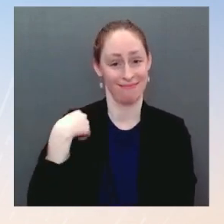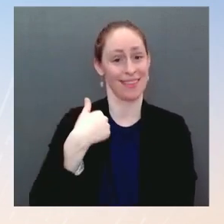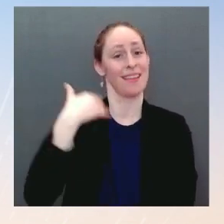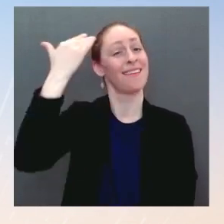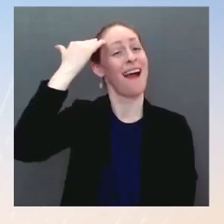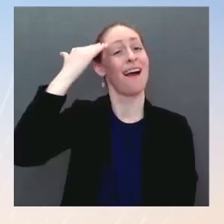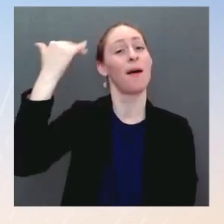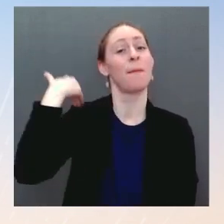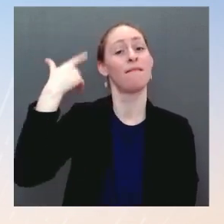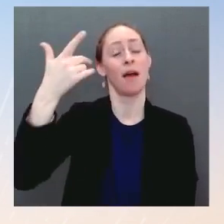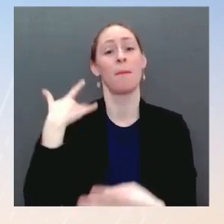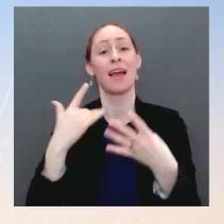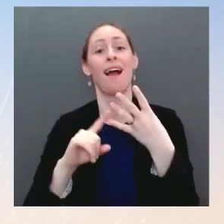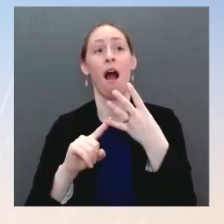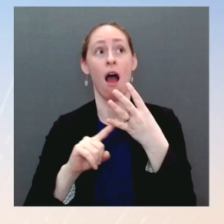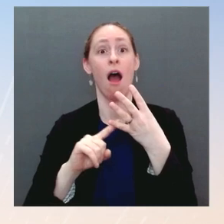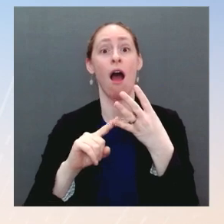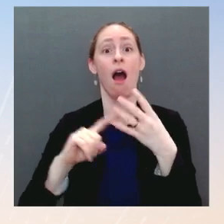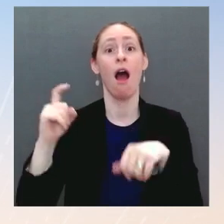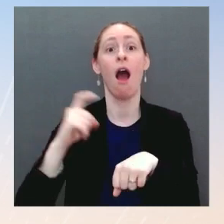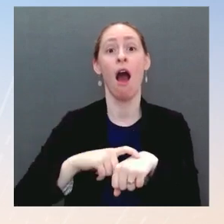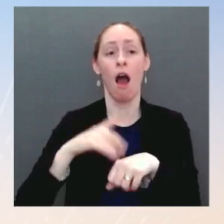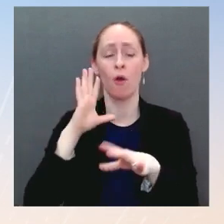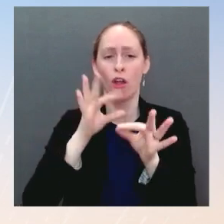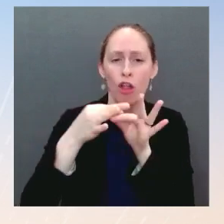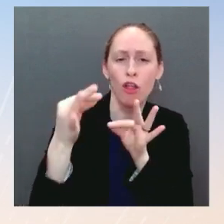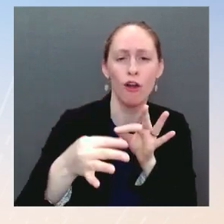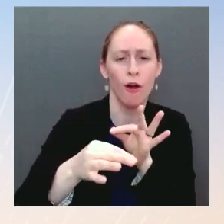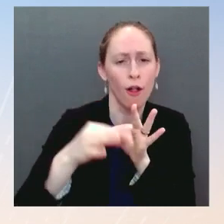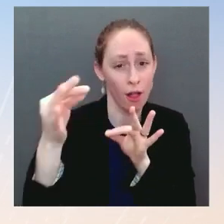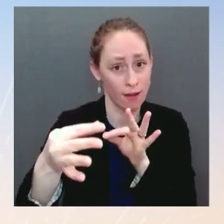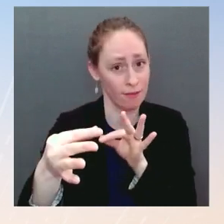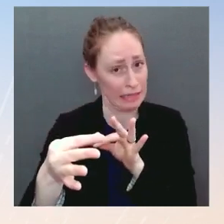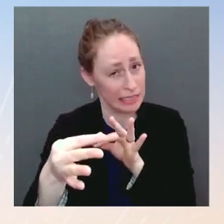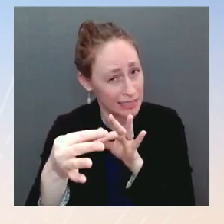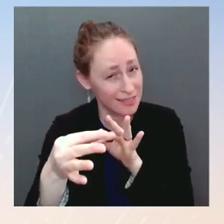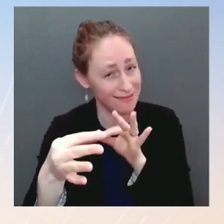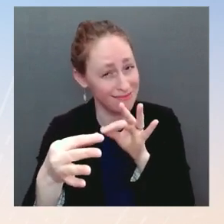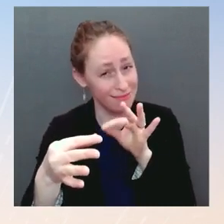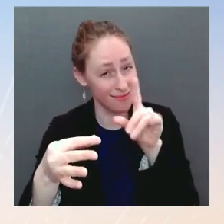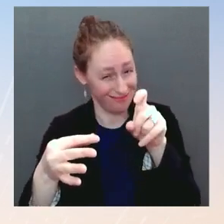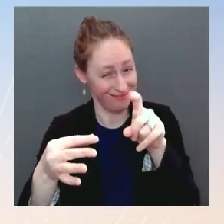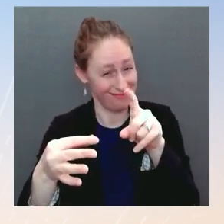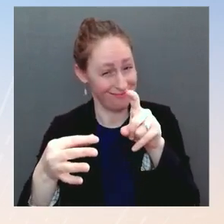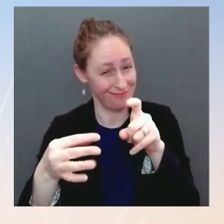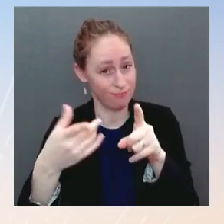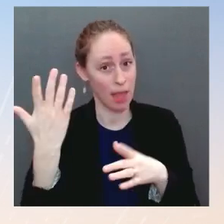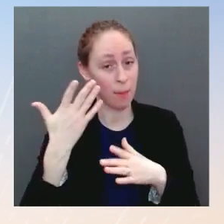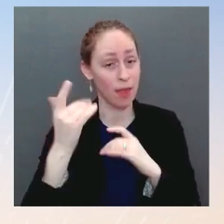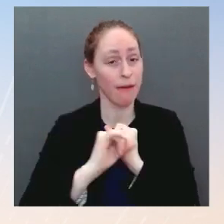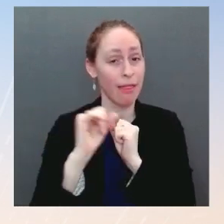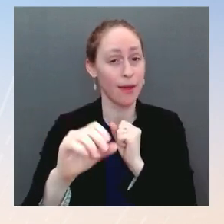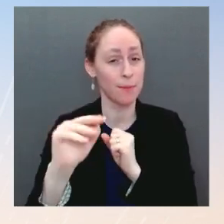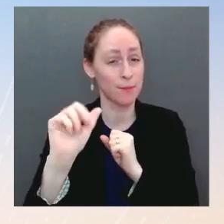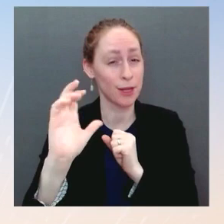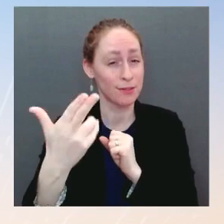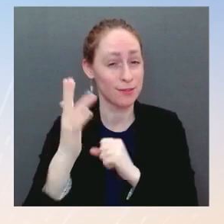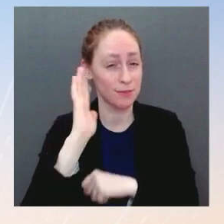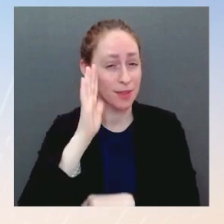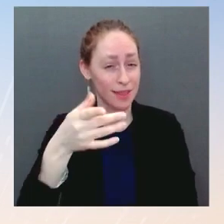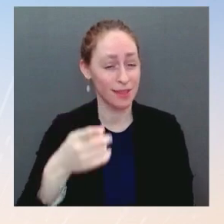announcing a nominee? Or do you see a scenario where it's slipping tomorrow? Ms. Well, the President said he intends to nominate. So that is,